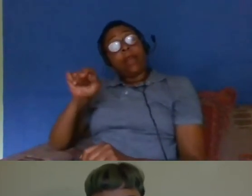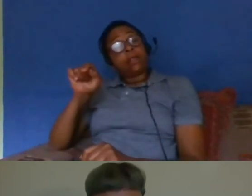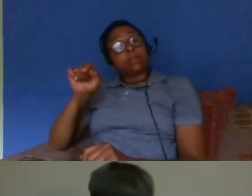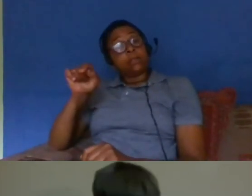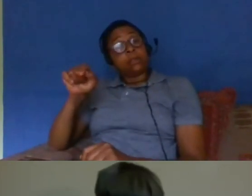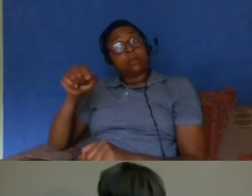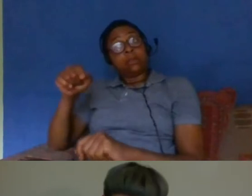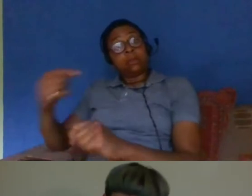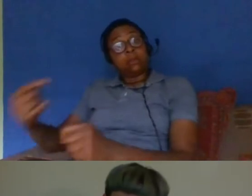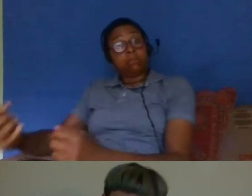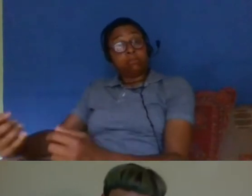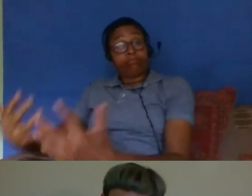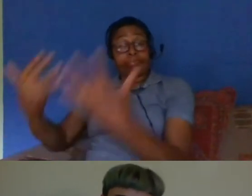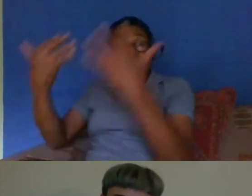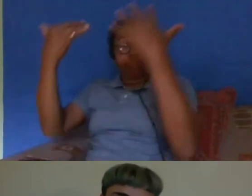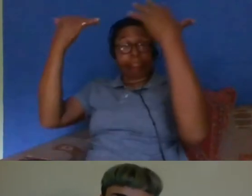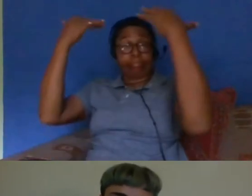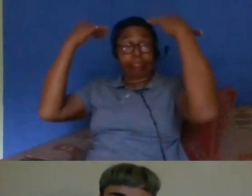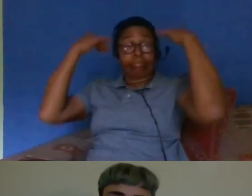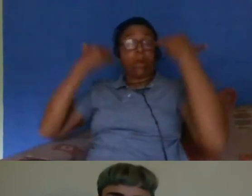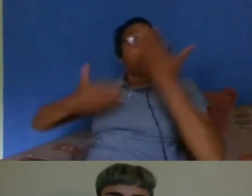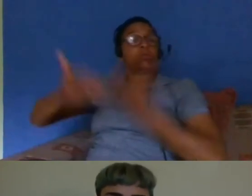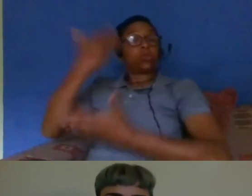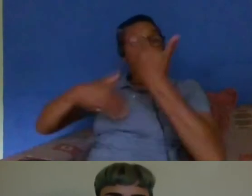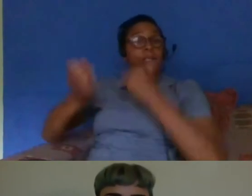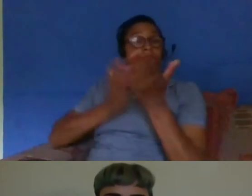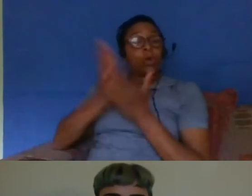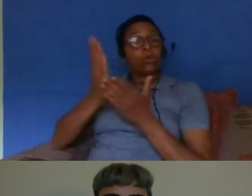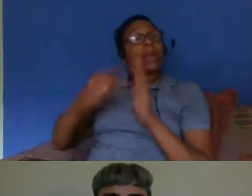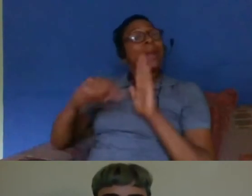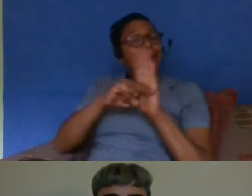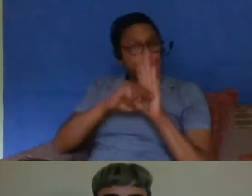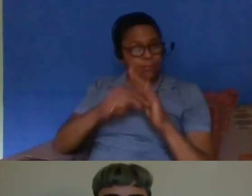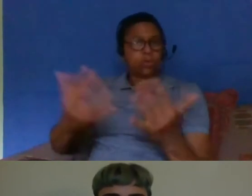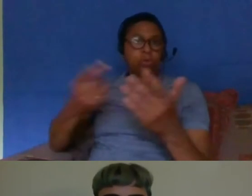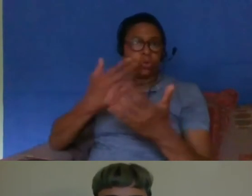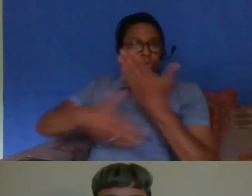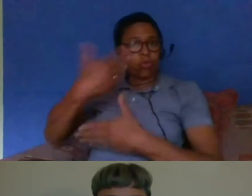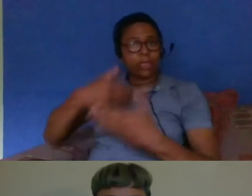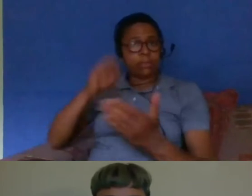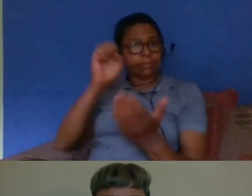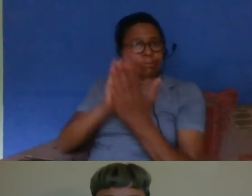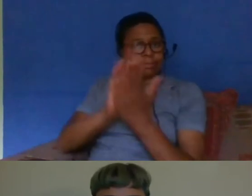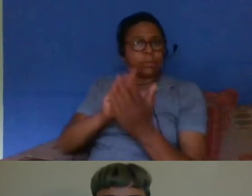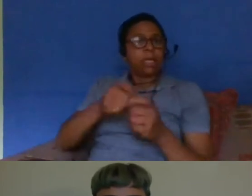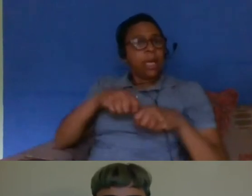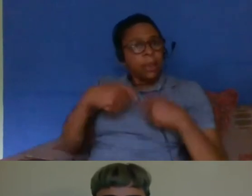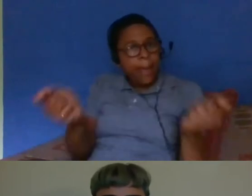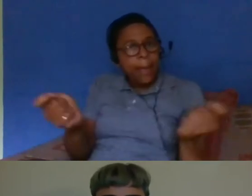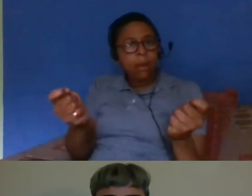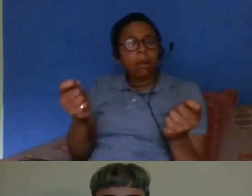and people are much more sympathetic to migrants um and yeah if if people are